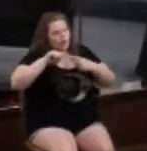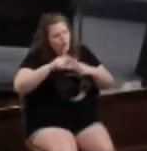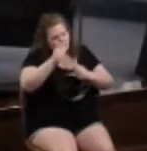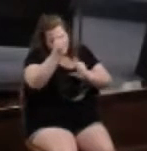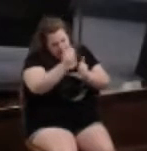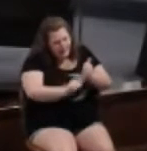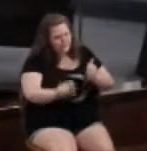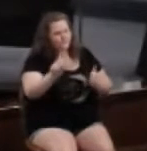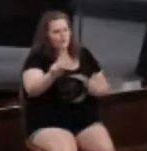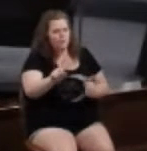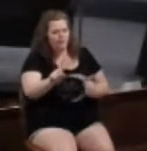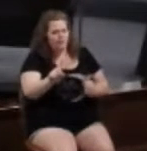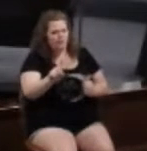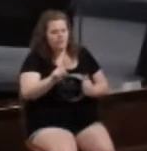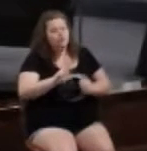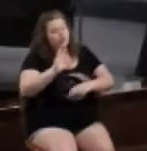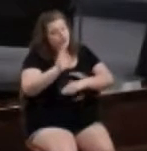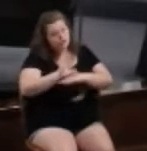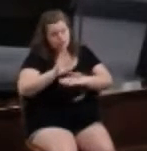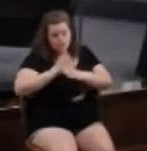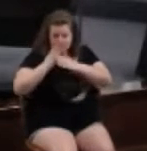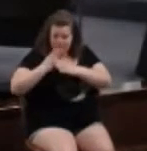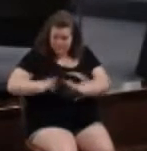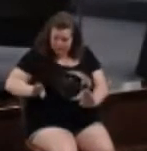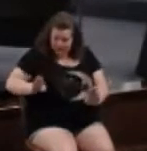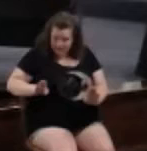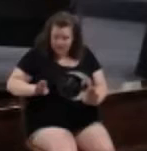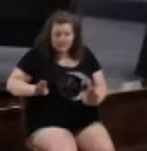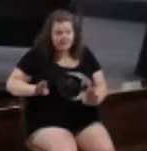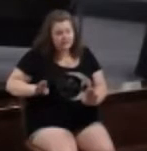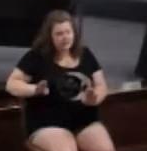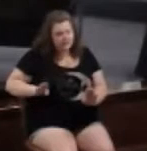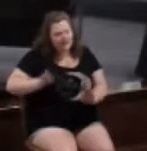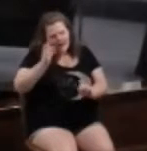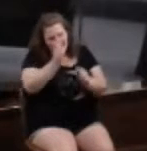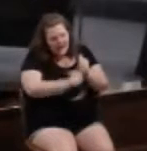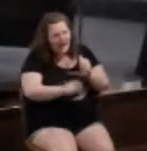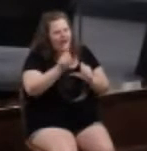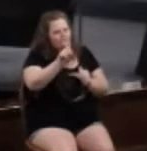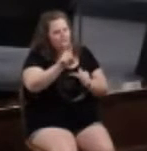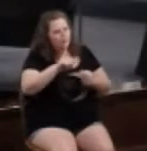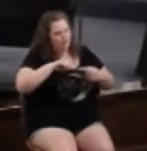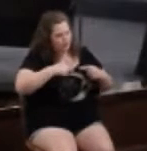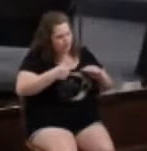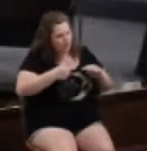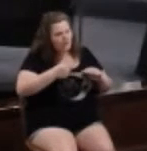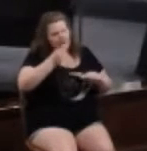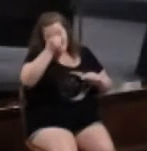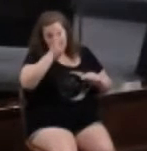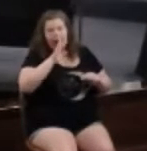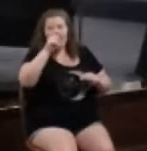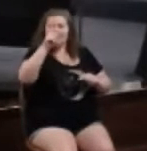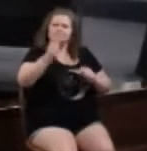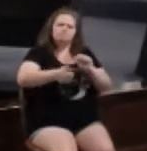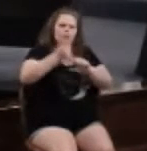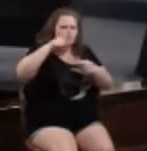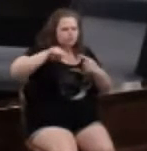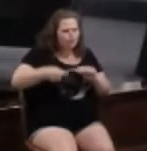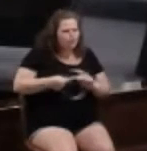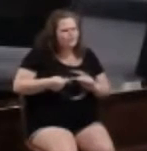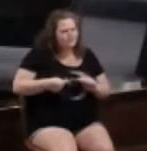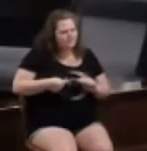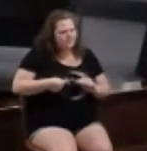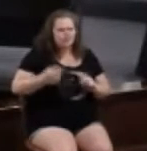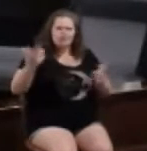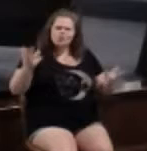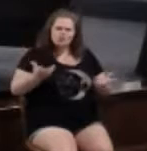everyone. When the church is divided, everybody is hurt. God, most of all. So